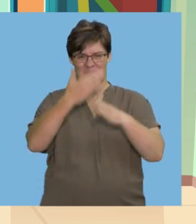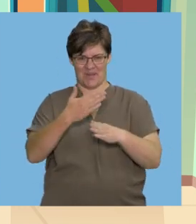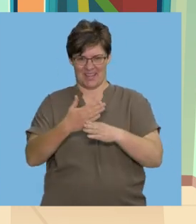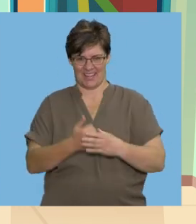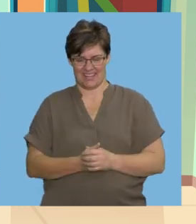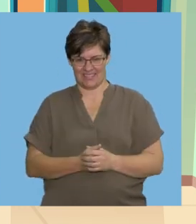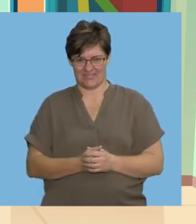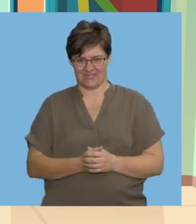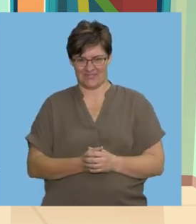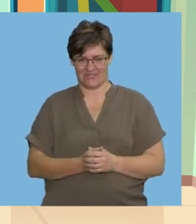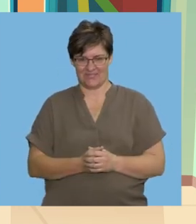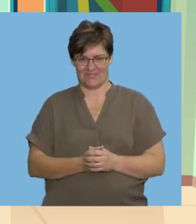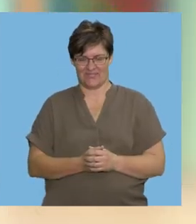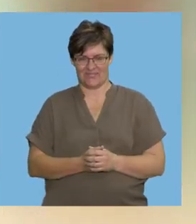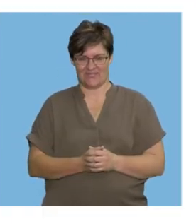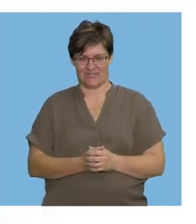work everyone